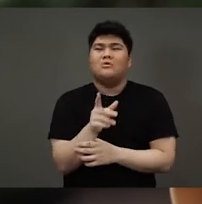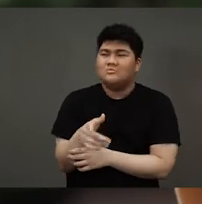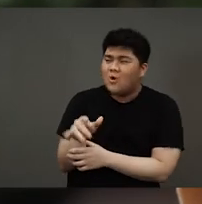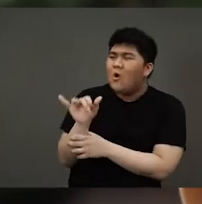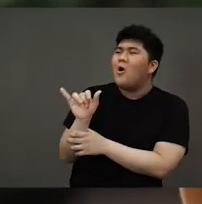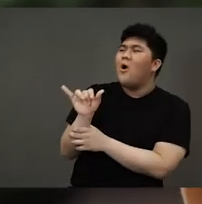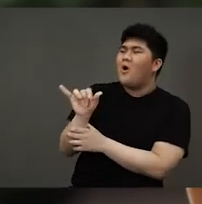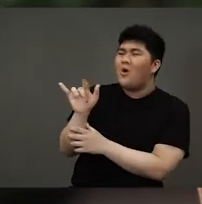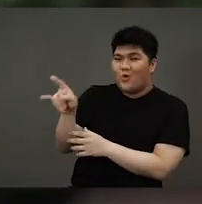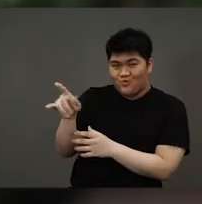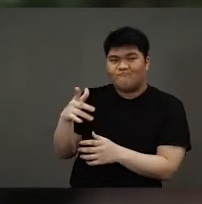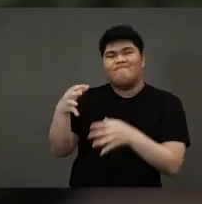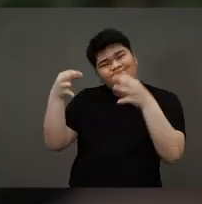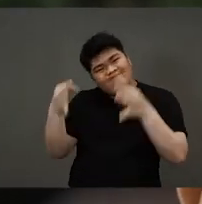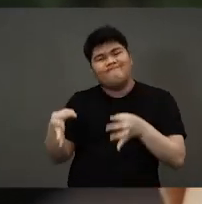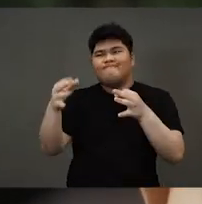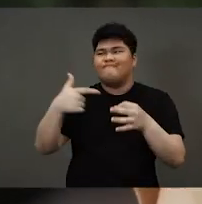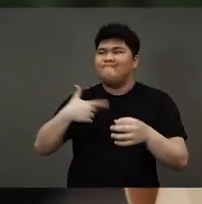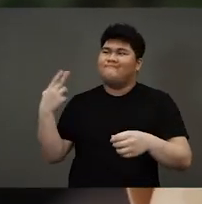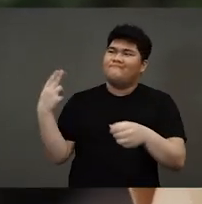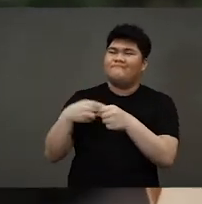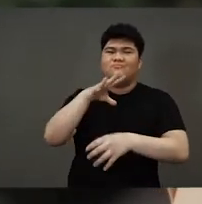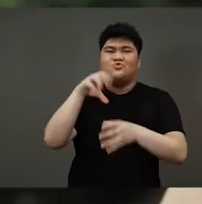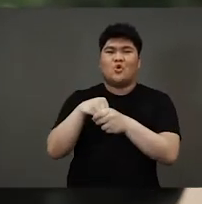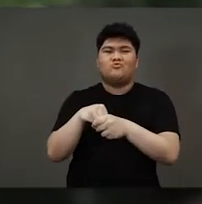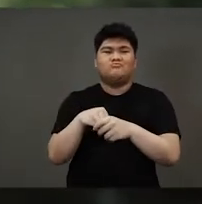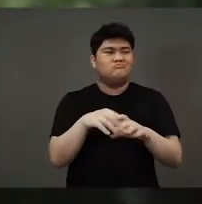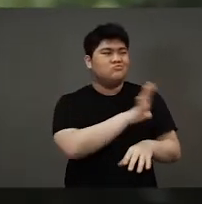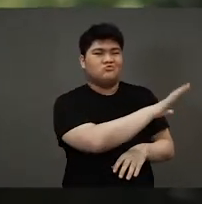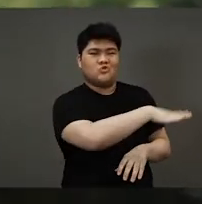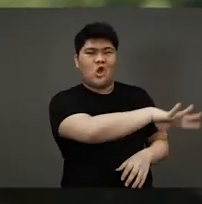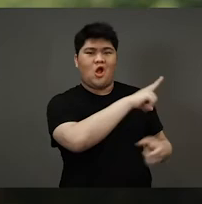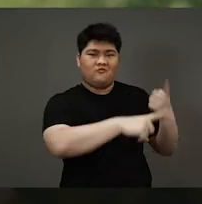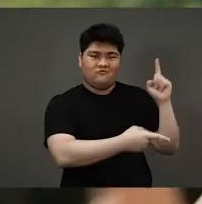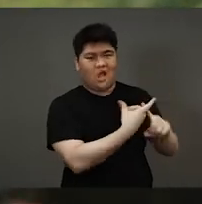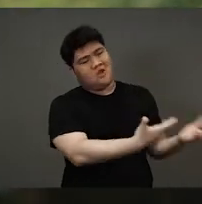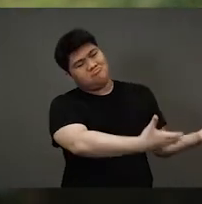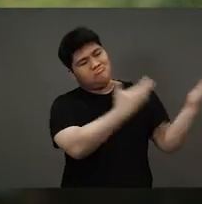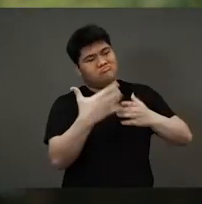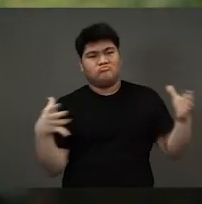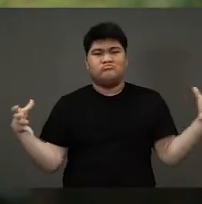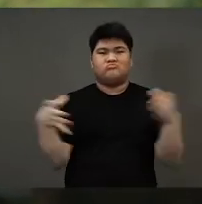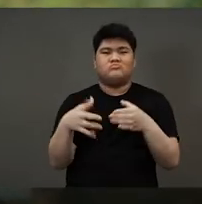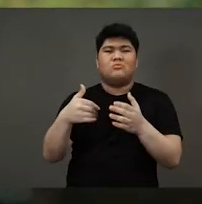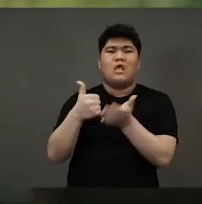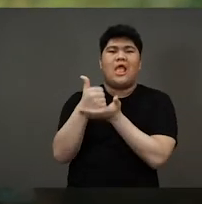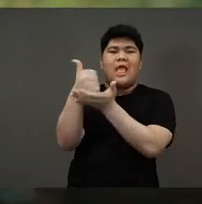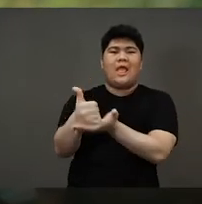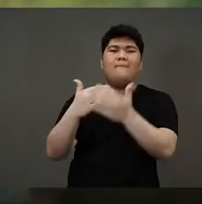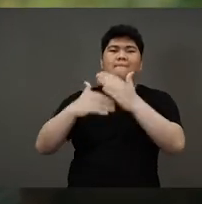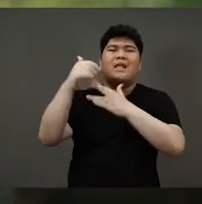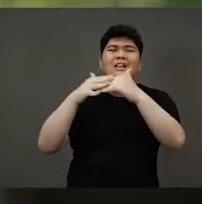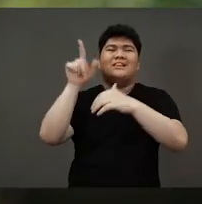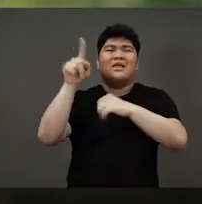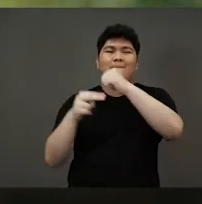to be rescued. Immediately when Savana Macha heard this, she decided that she and her mermaid friends would help to build